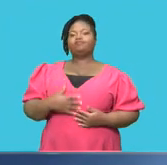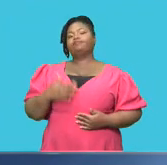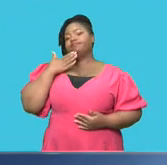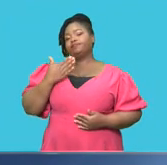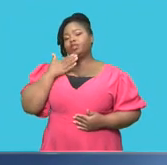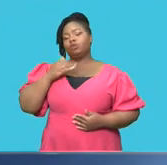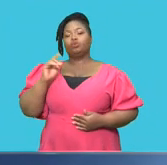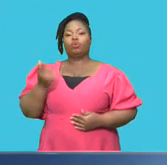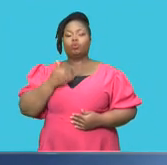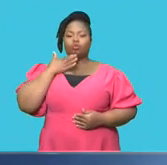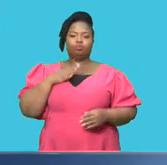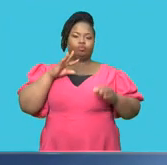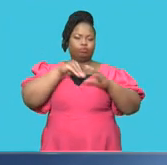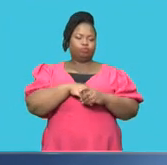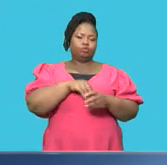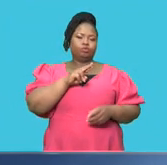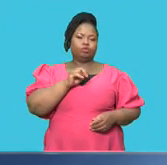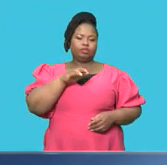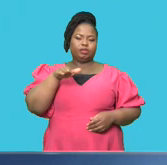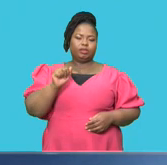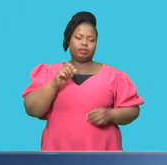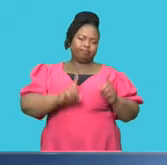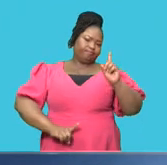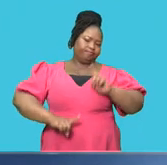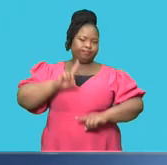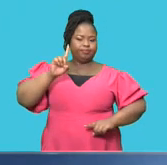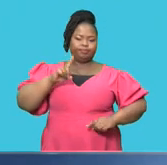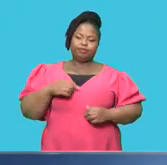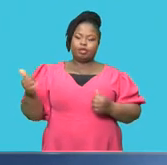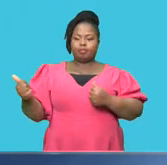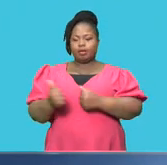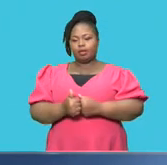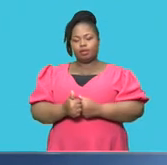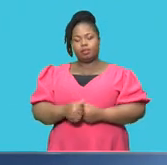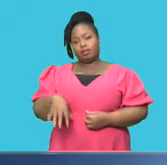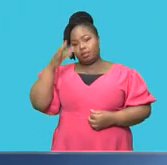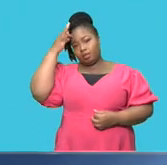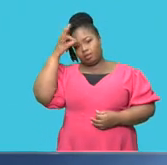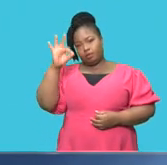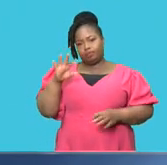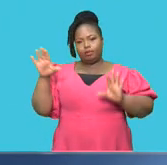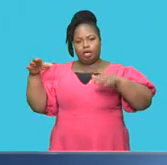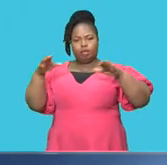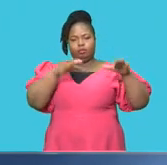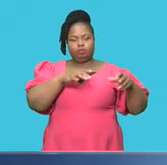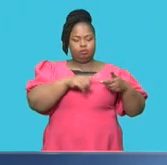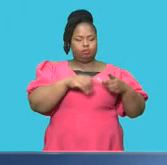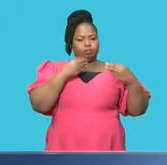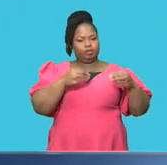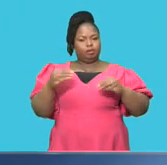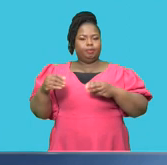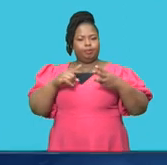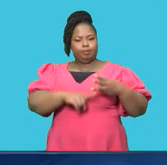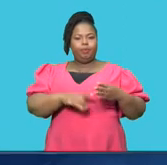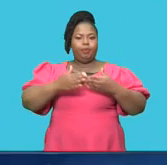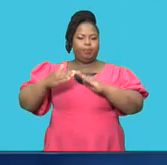those who contributed to Eunice's success, from partners and government bodies to businesses and the